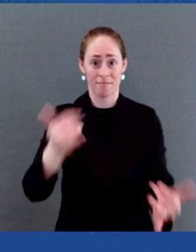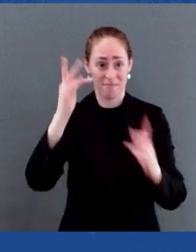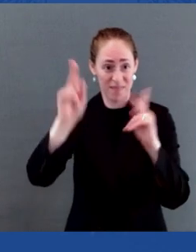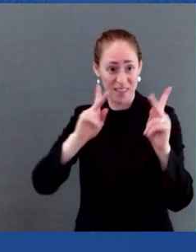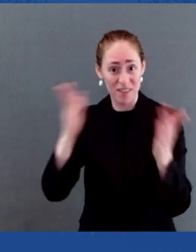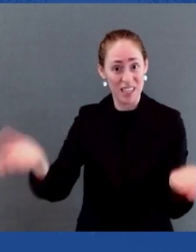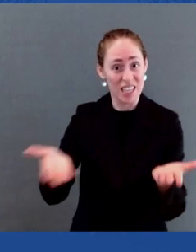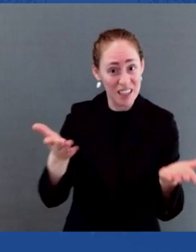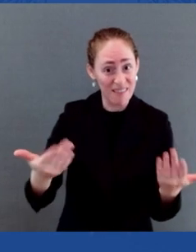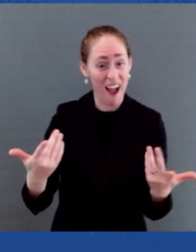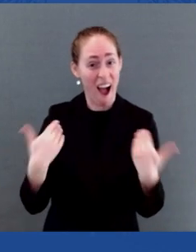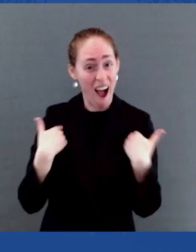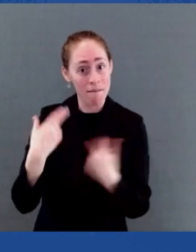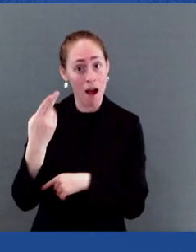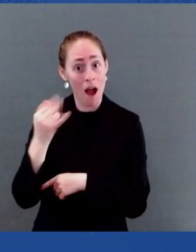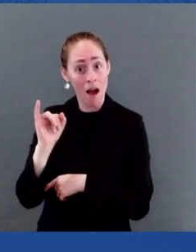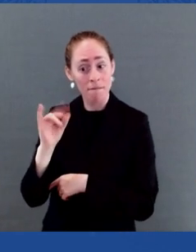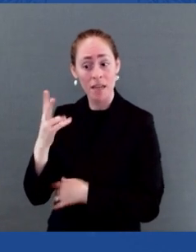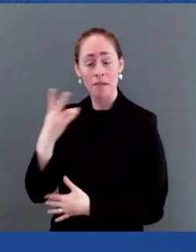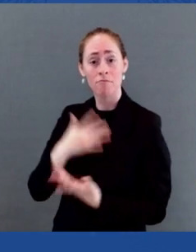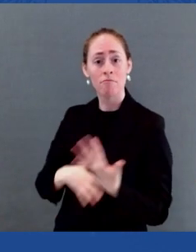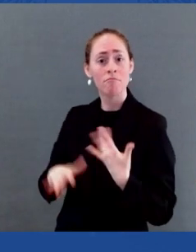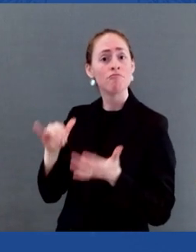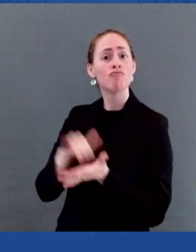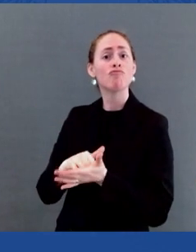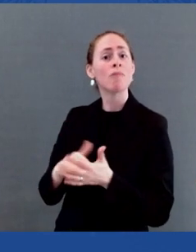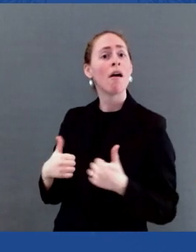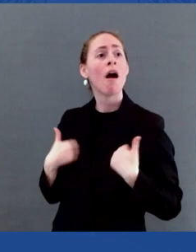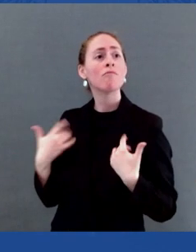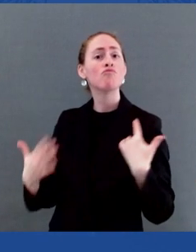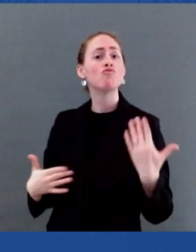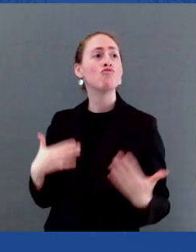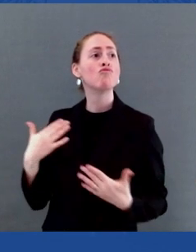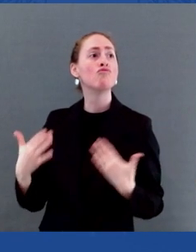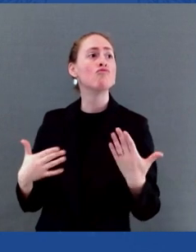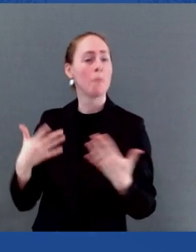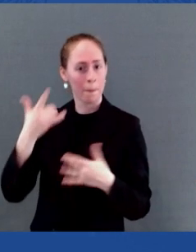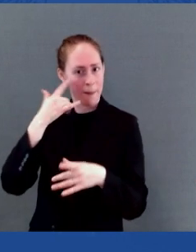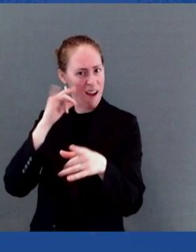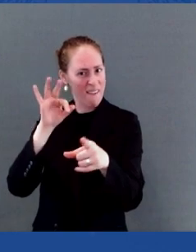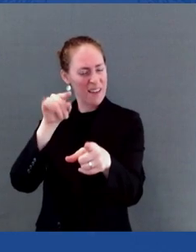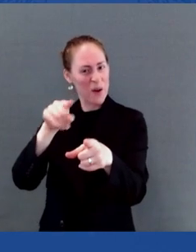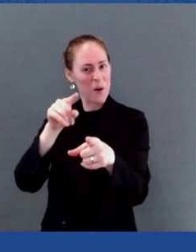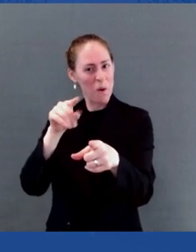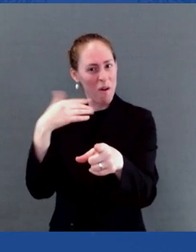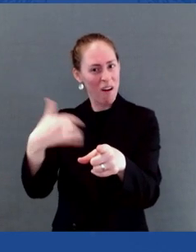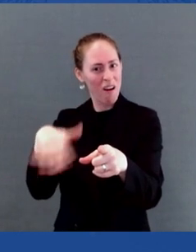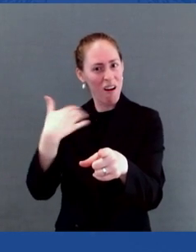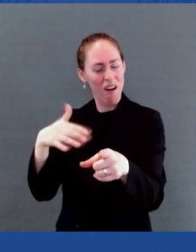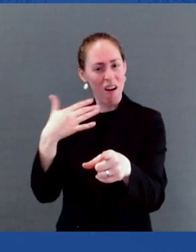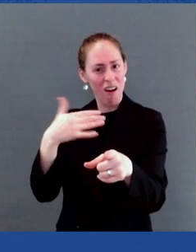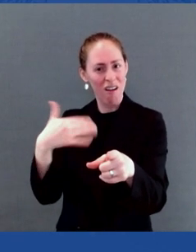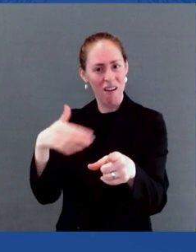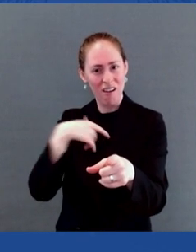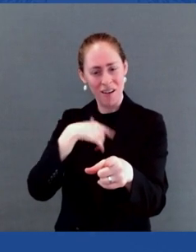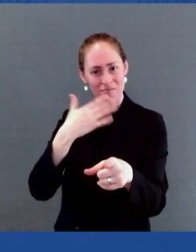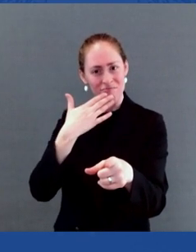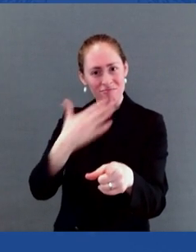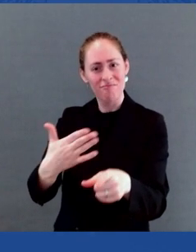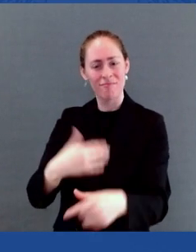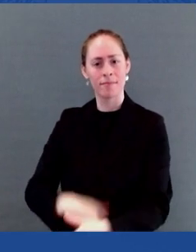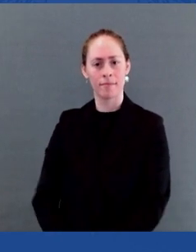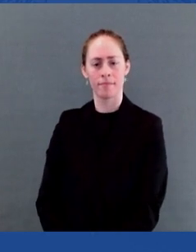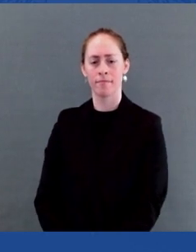-19 pandemic, we've also reaped additional benefits from our decades-long investment in strengthening health systems around the world through PEPFAR.